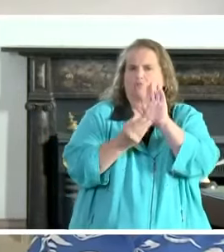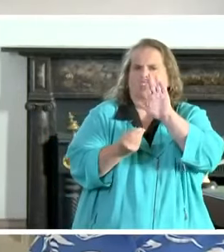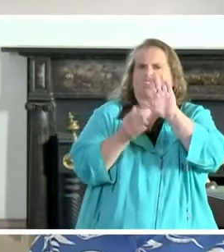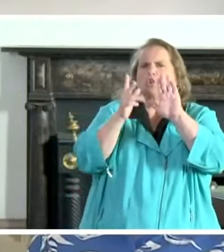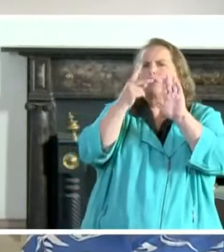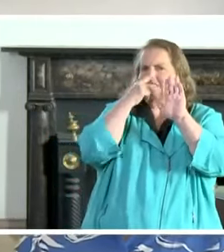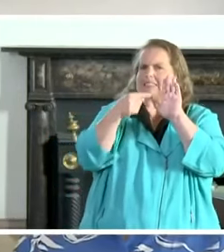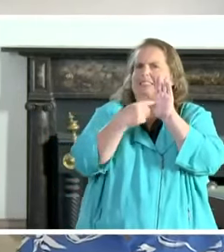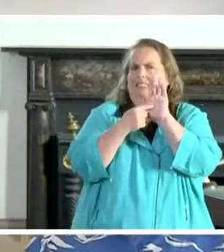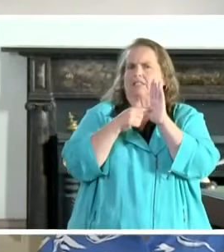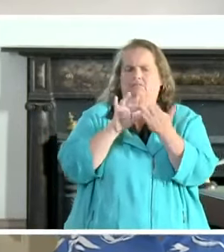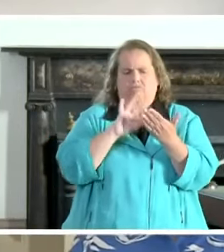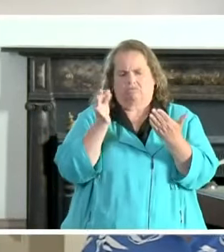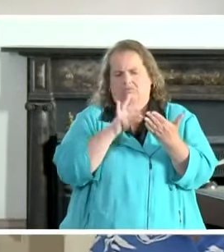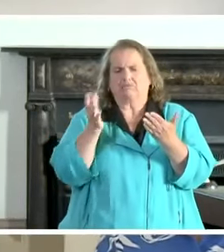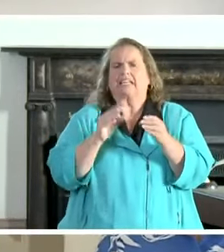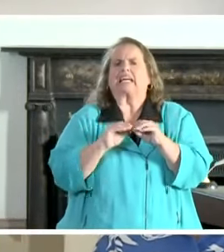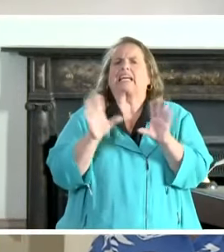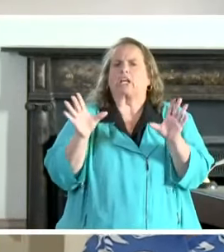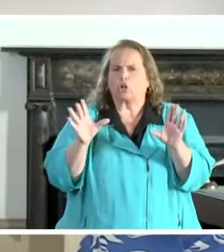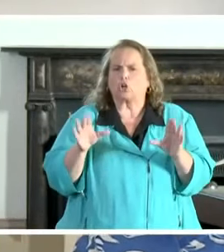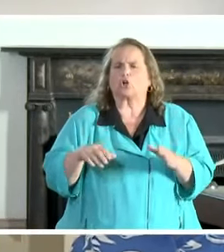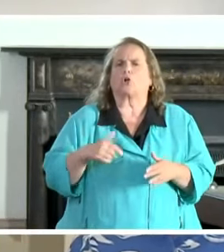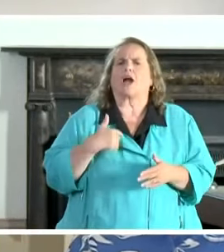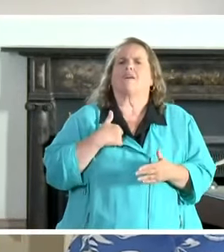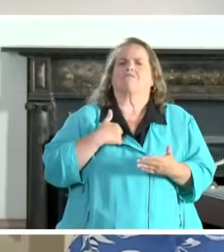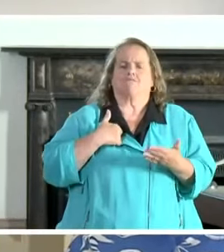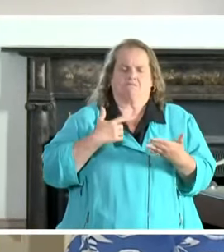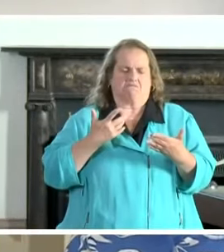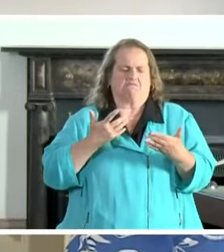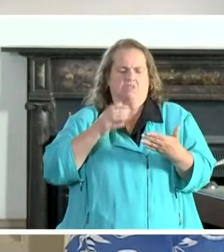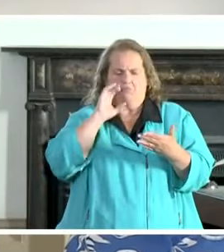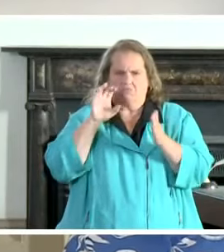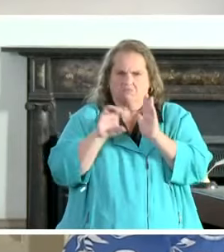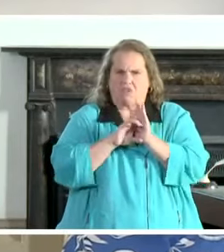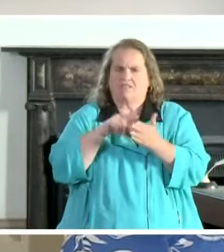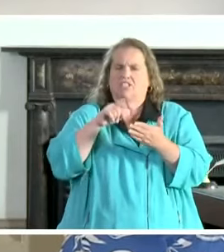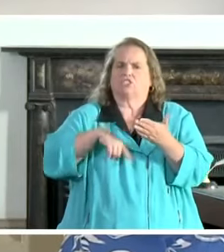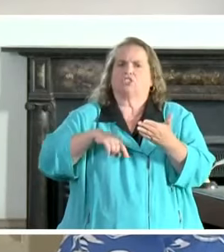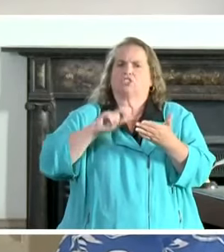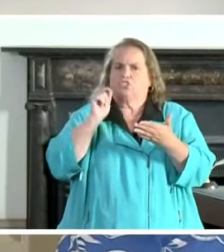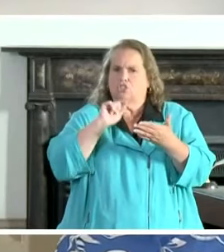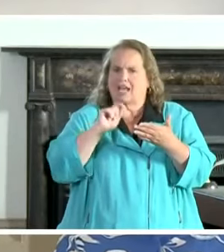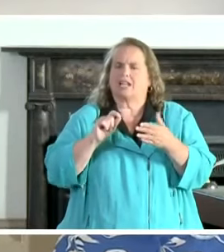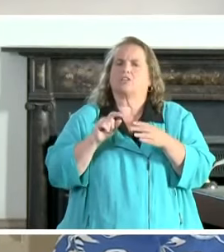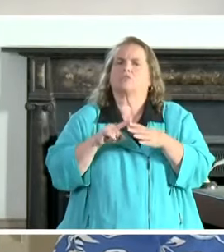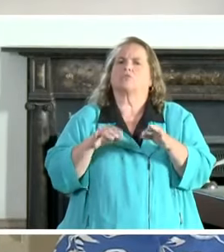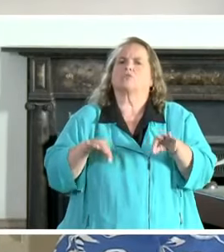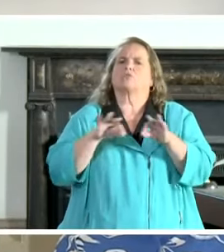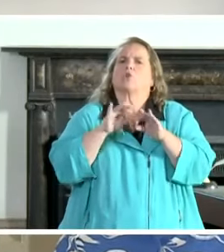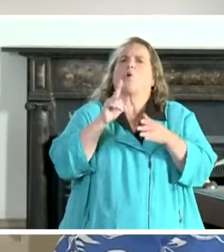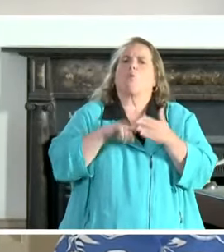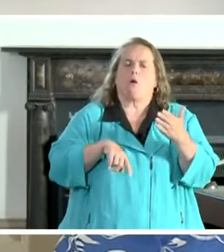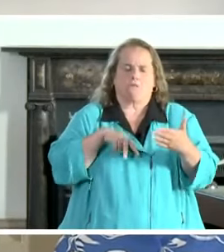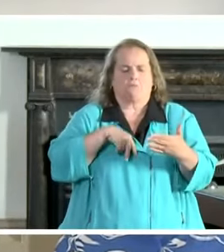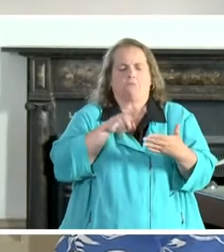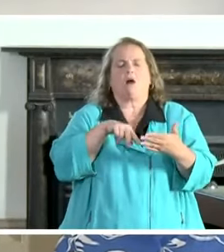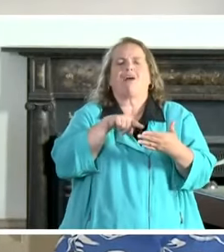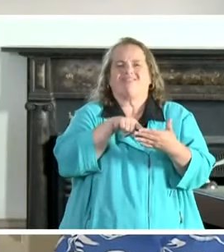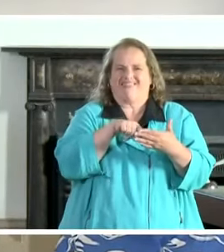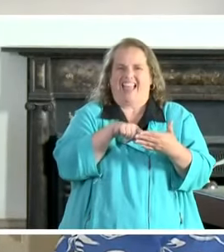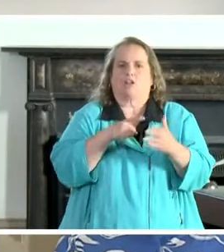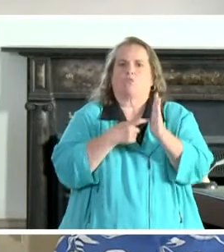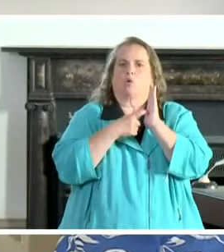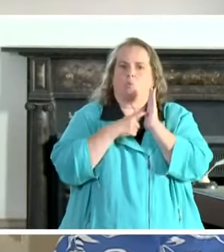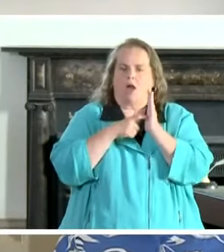clear. There are graphics. There's shading to indicate the things that are at a glance, for example,